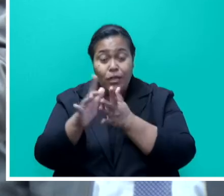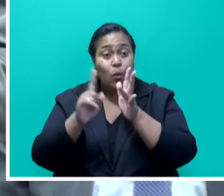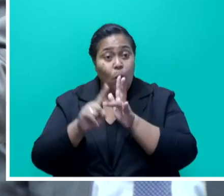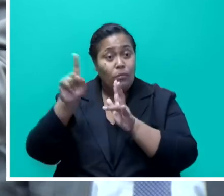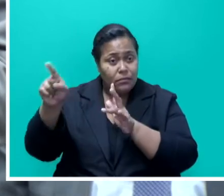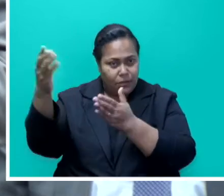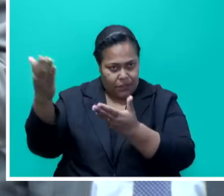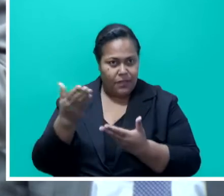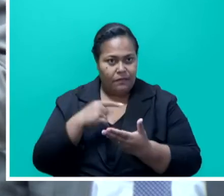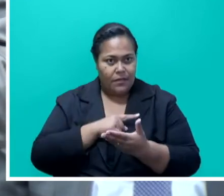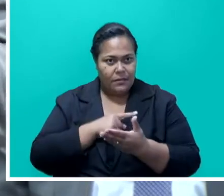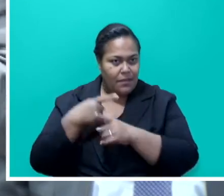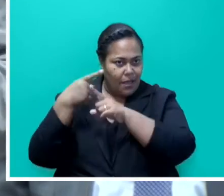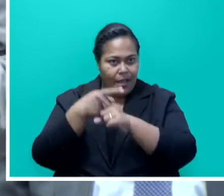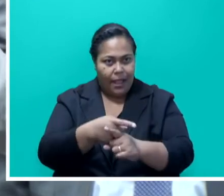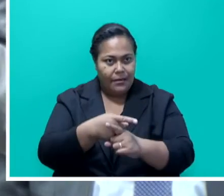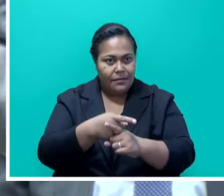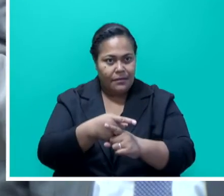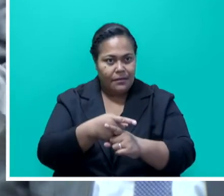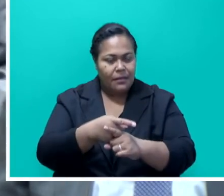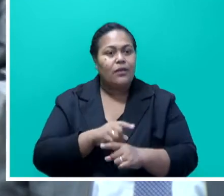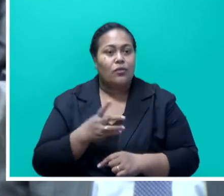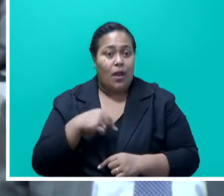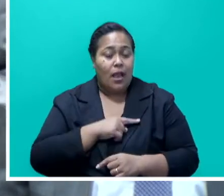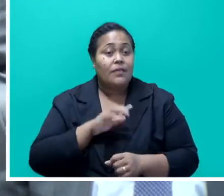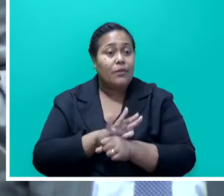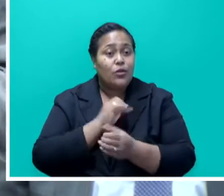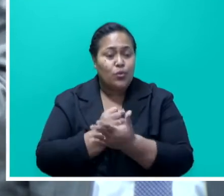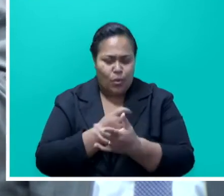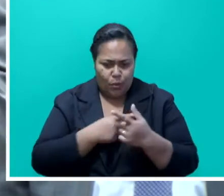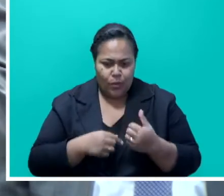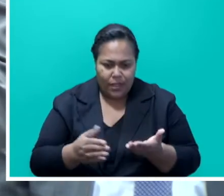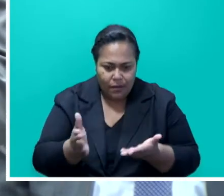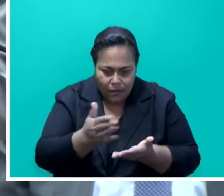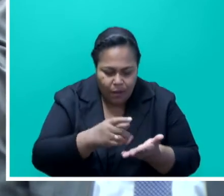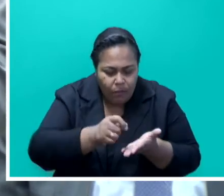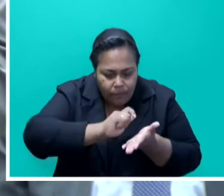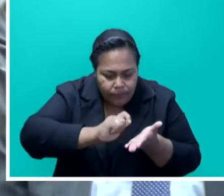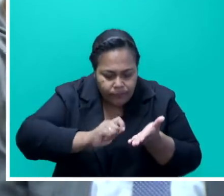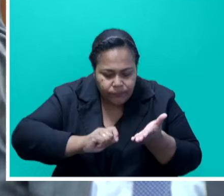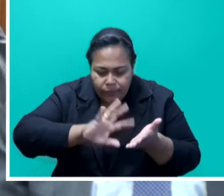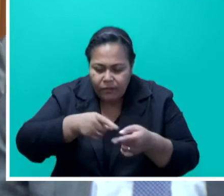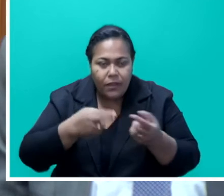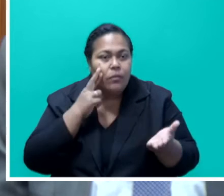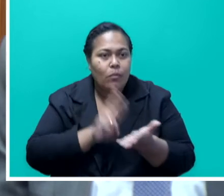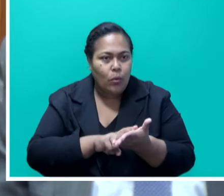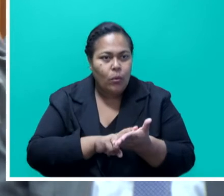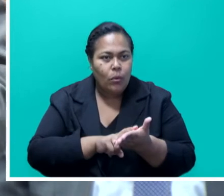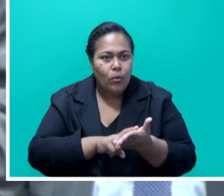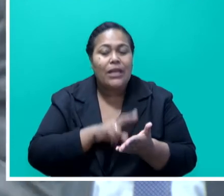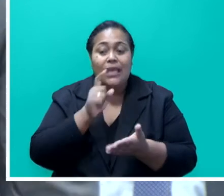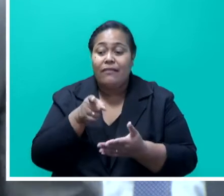that we need to ensure that we document those who died with COVID and those who died from COVID.